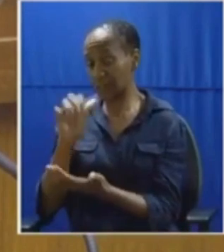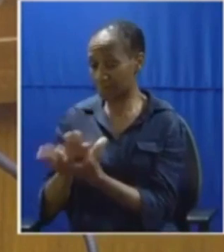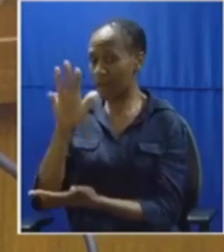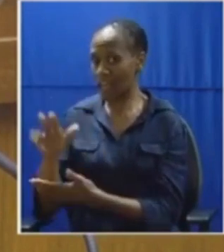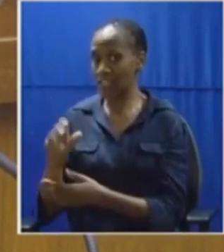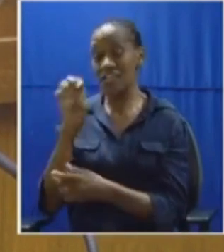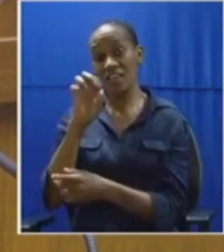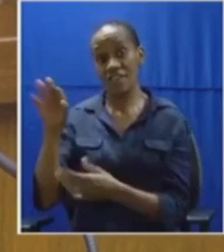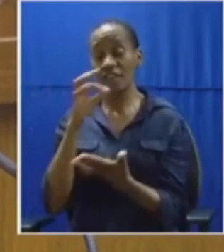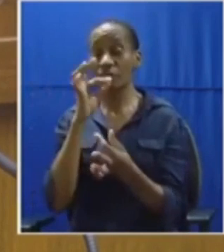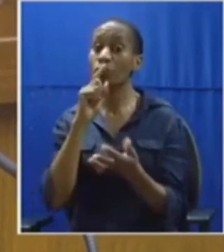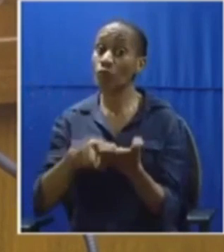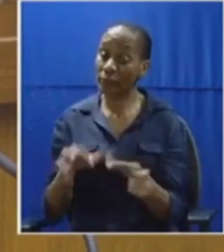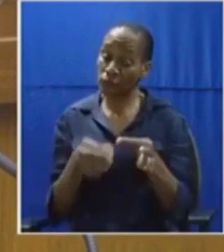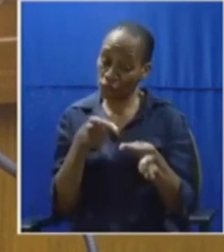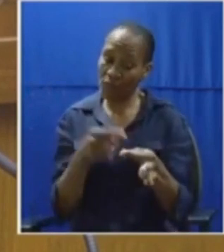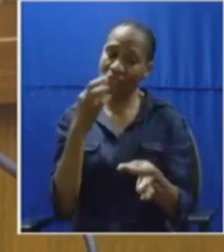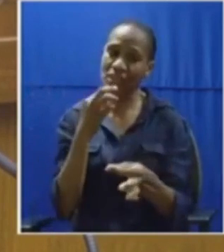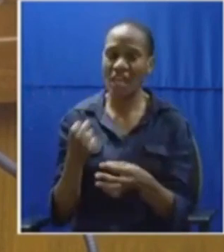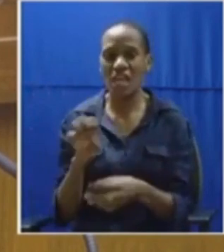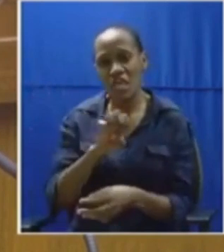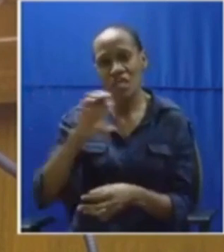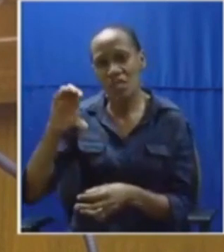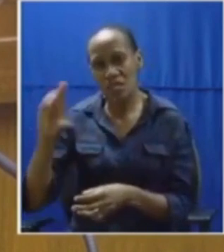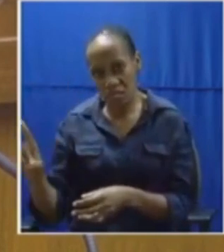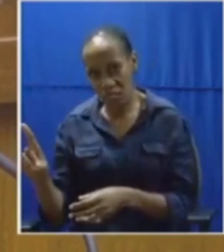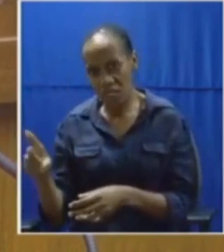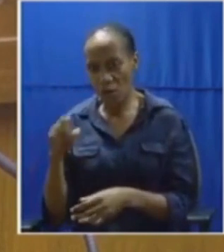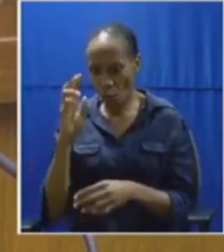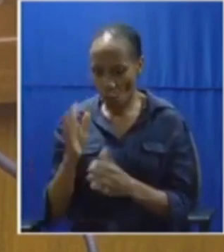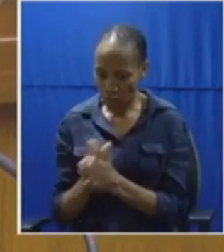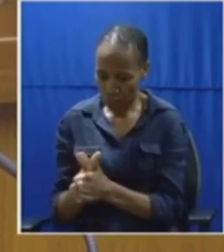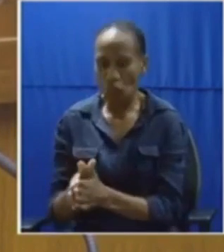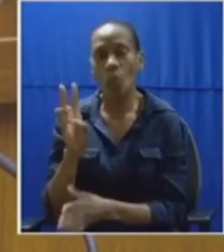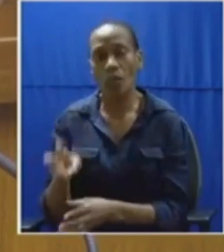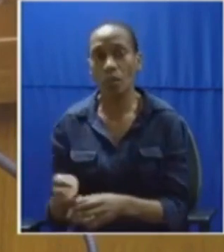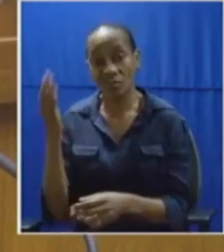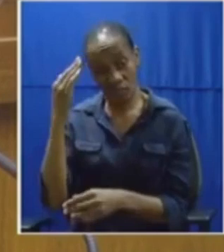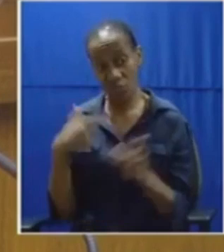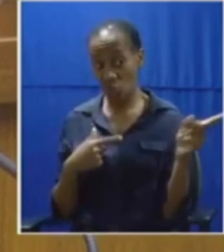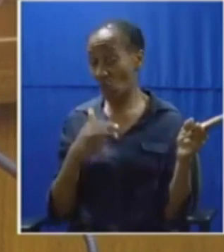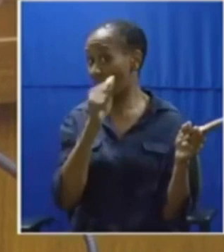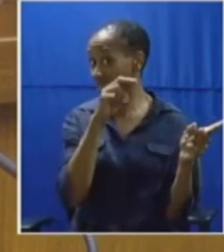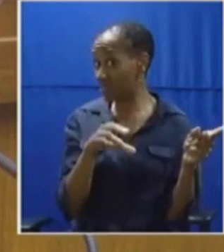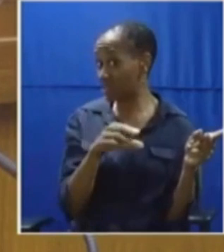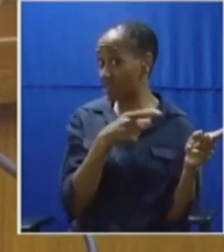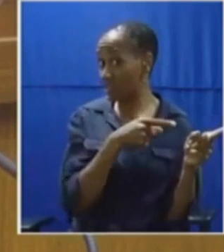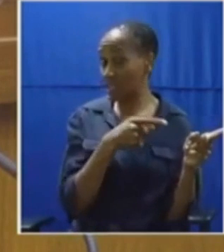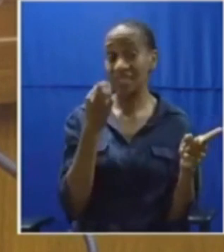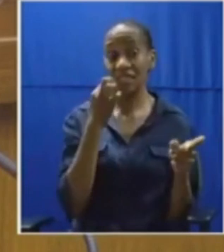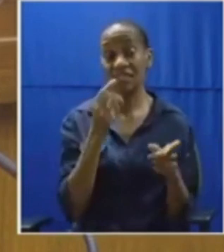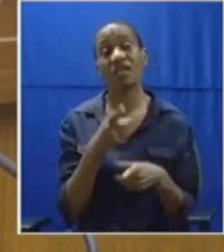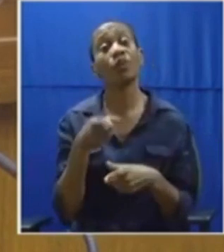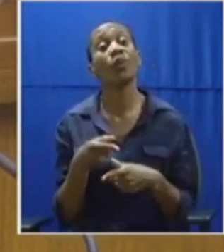the eff we committed to mainstream early childhood development and we know that the ruling party has once again taken the commitment